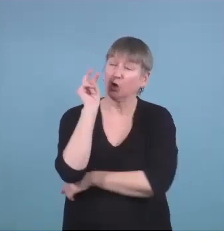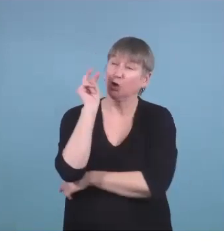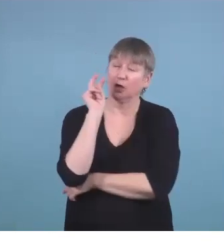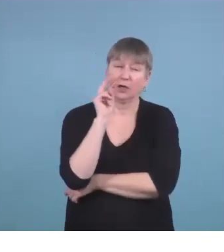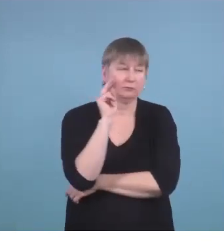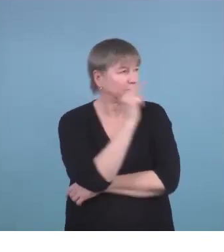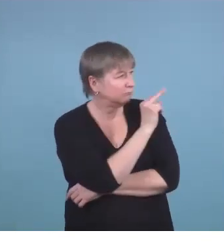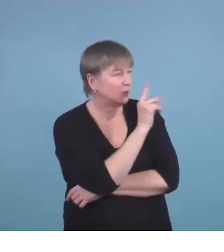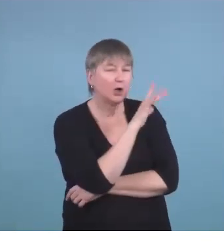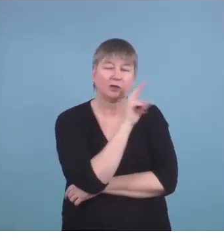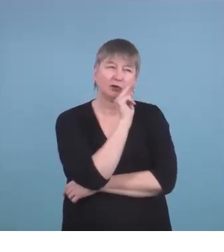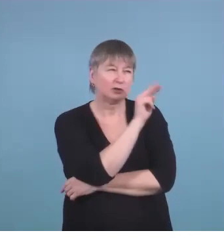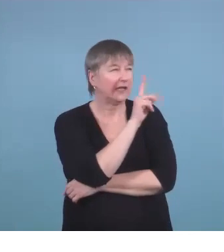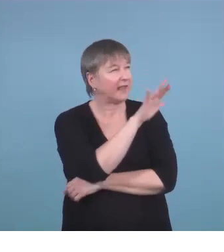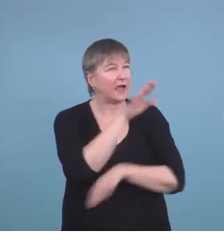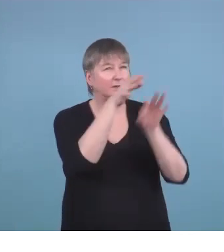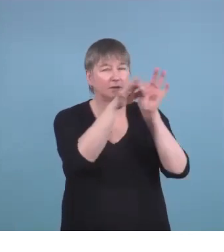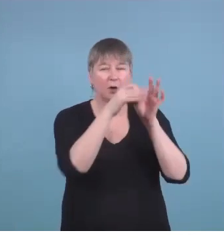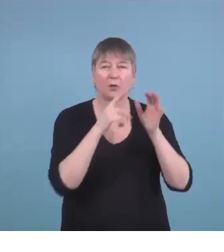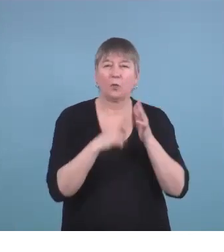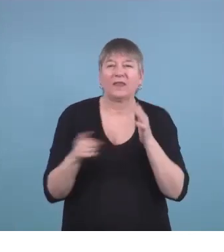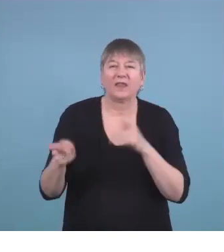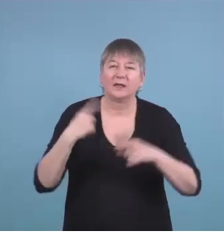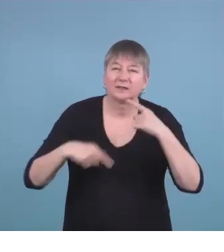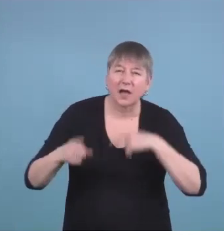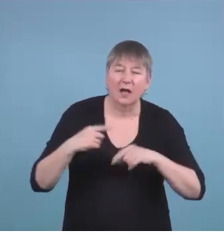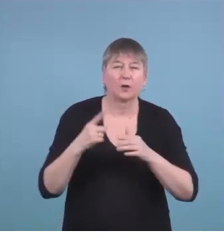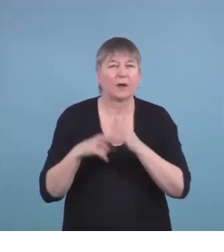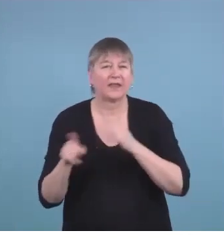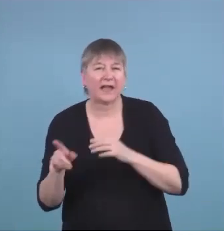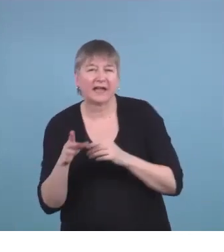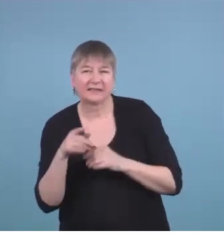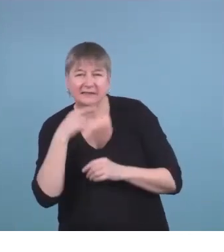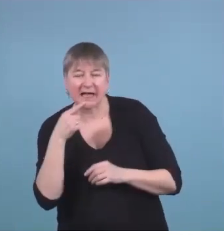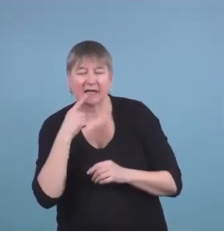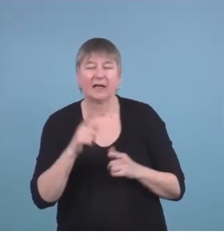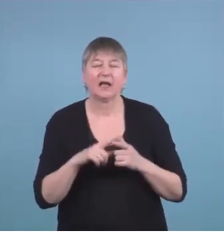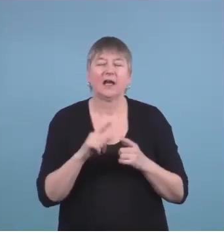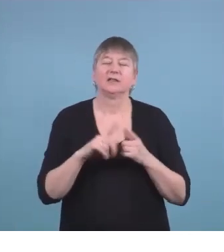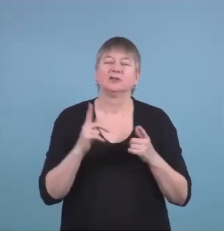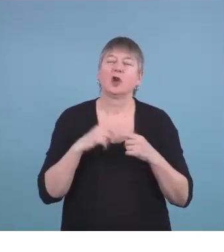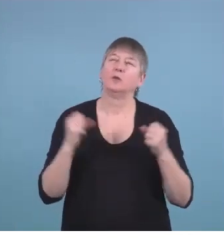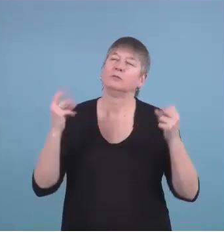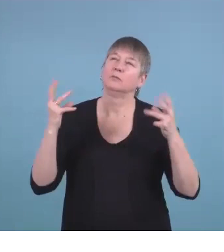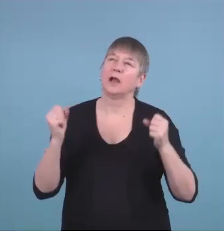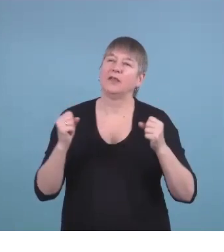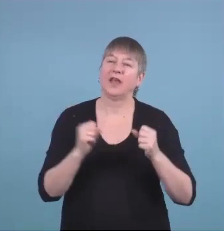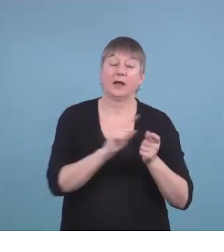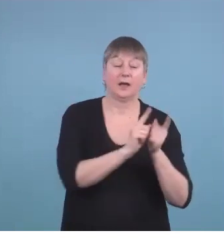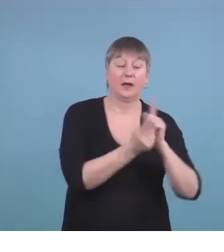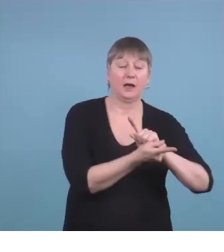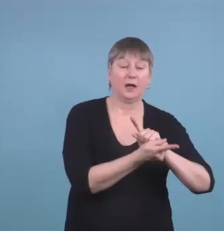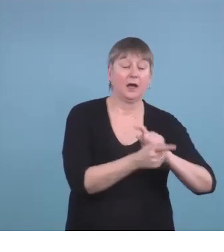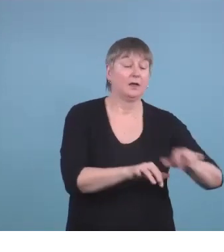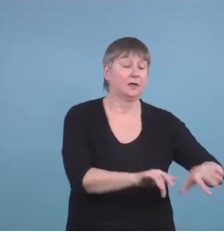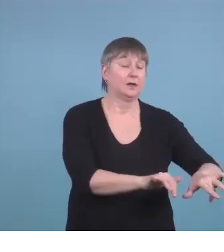written what they had said or signed right there in front of them in real time and edited at the same